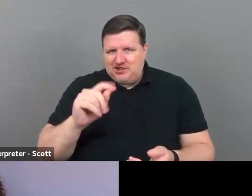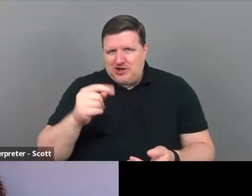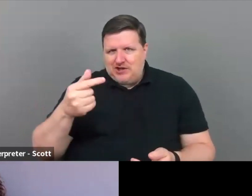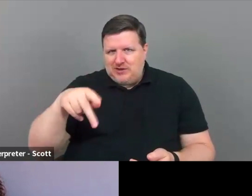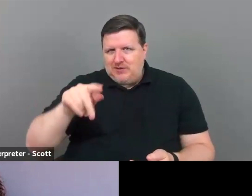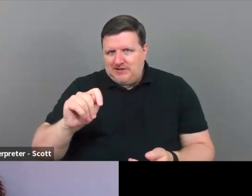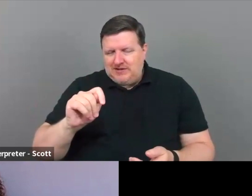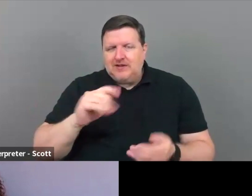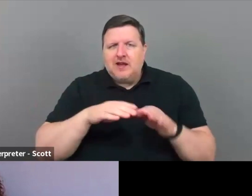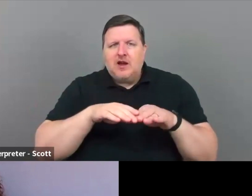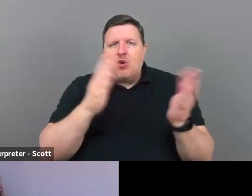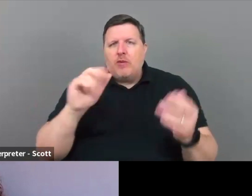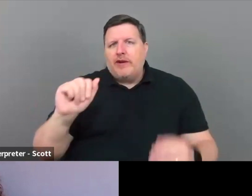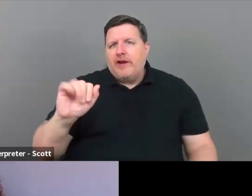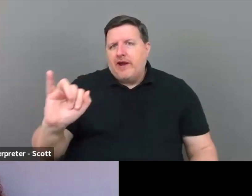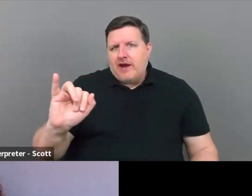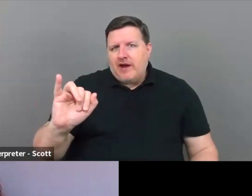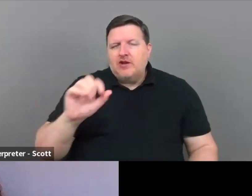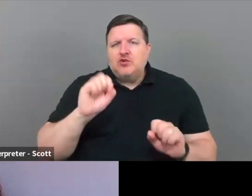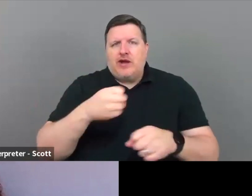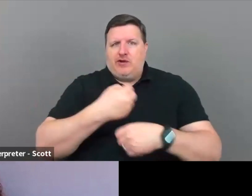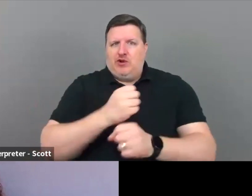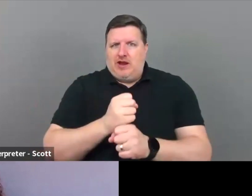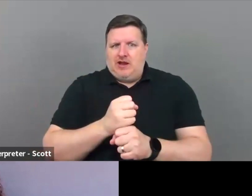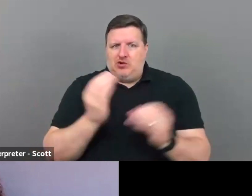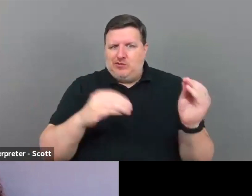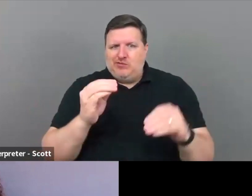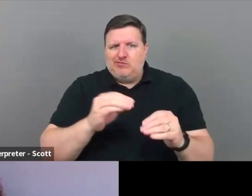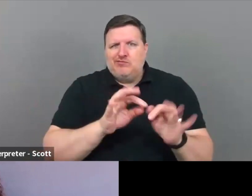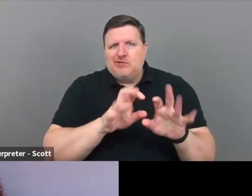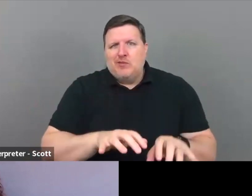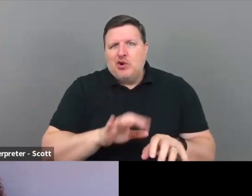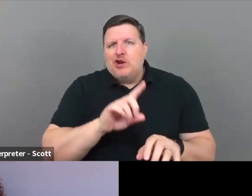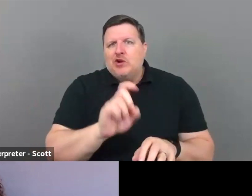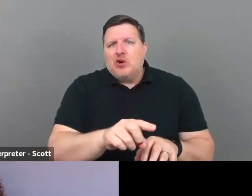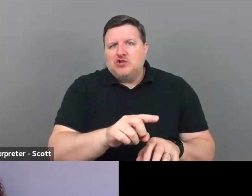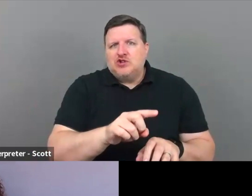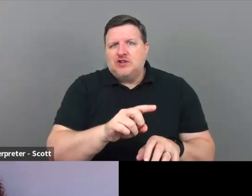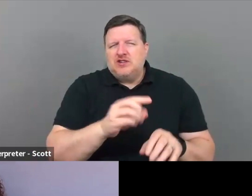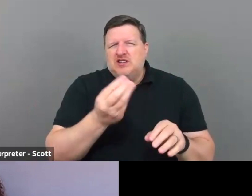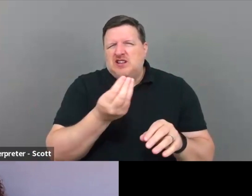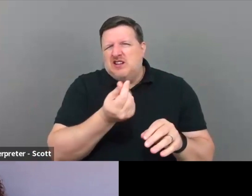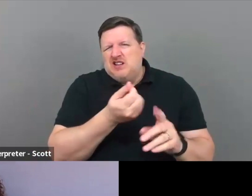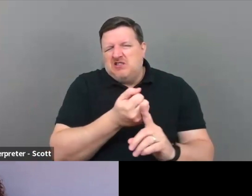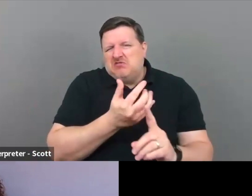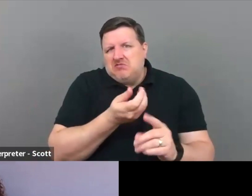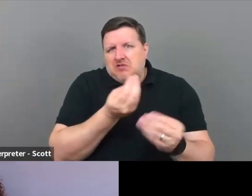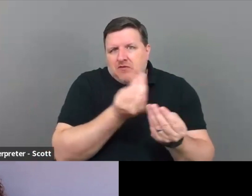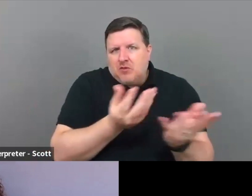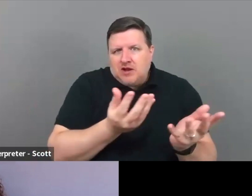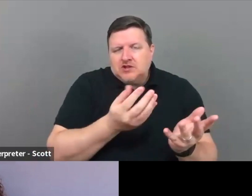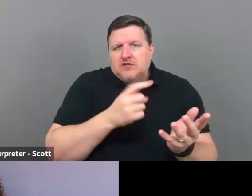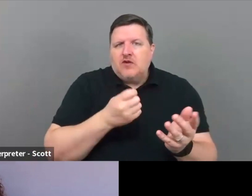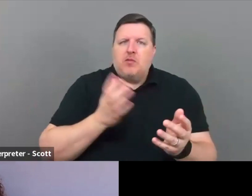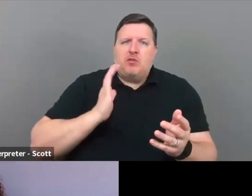open AI where you can create, you can put in a question, uh, and a little information or maybe a previous grant